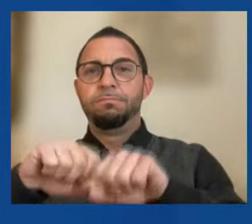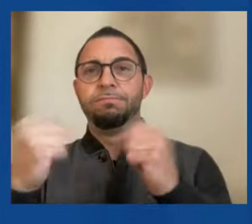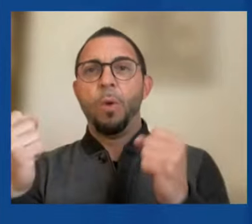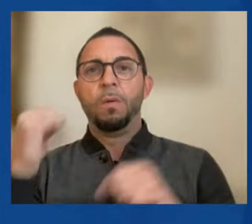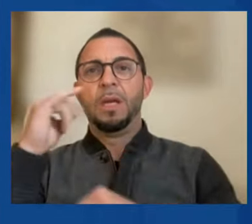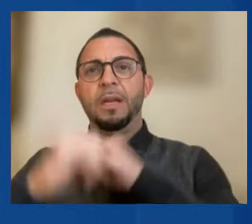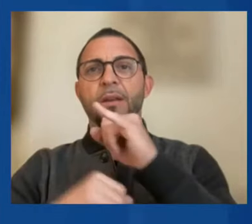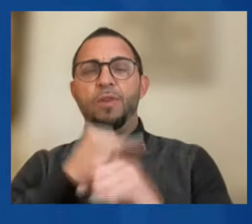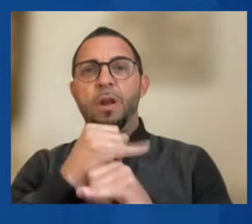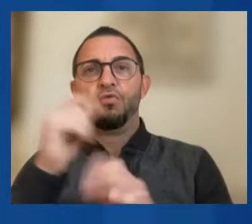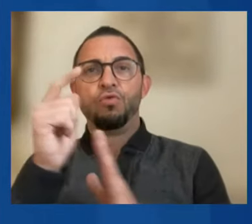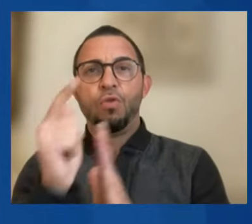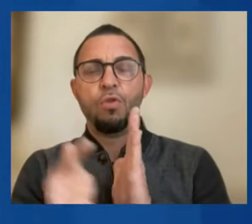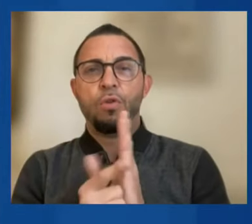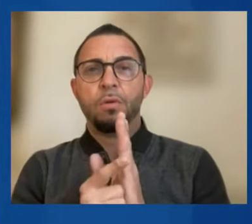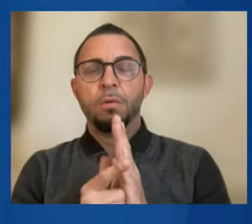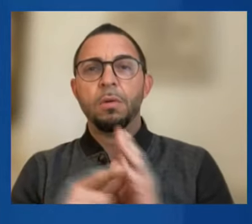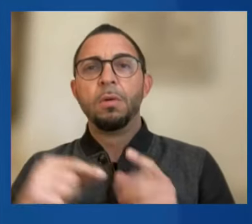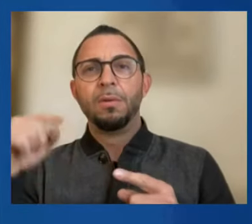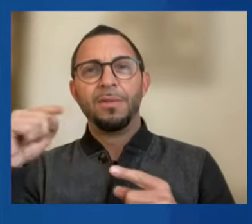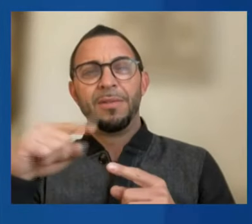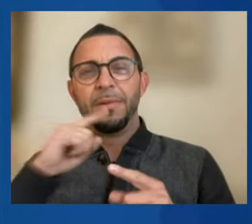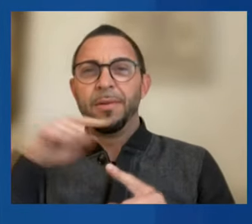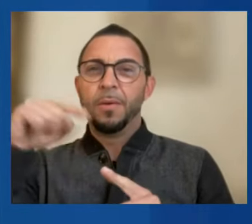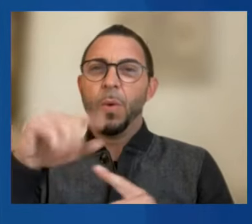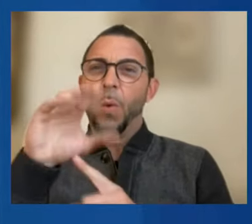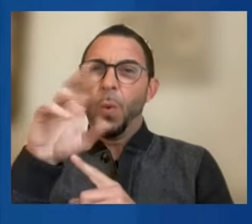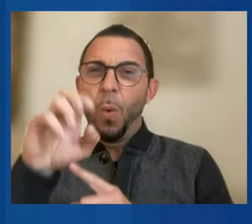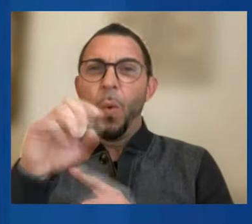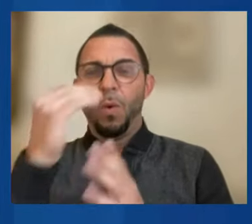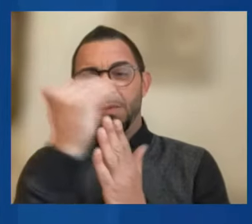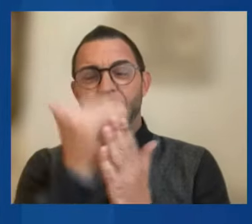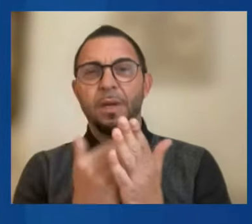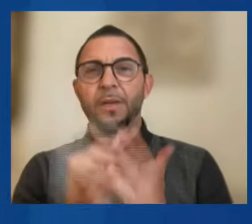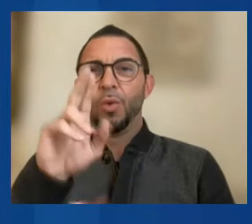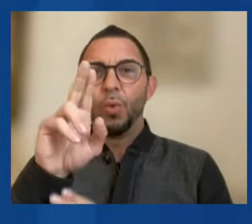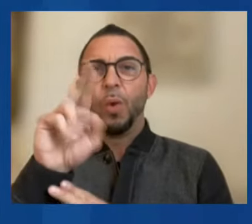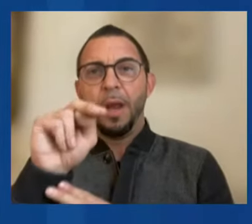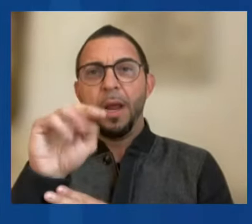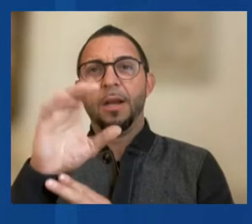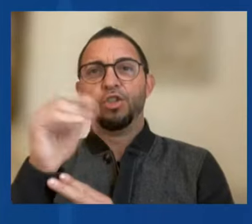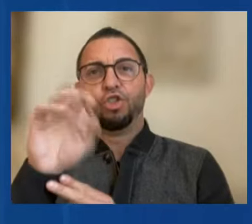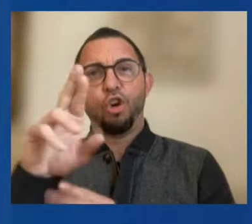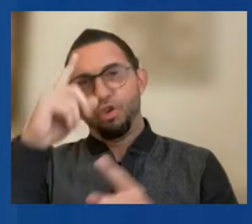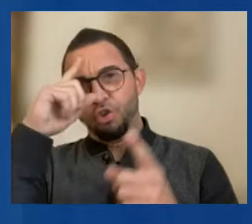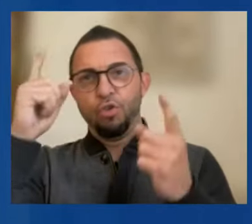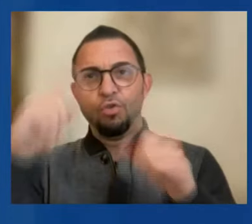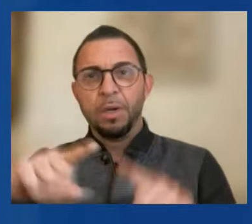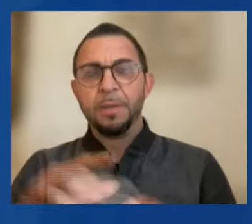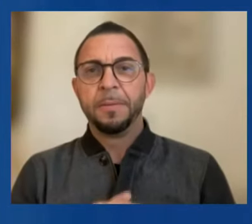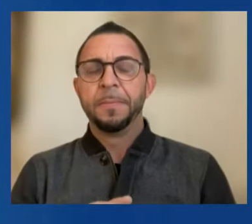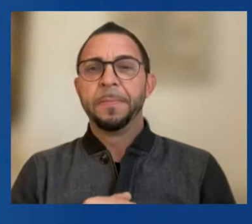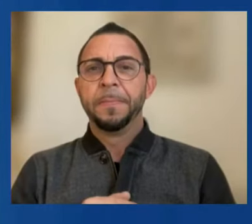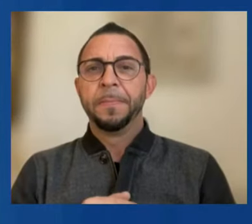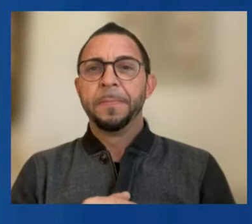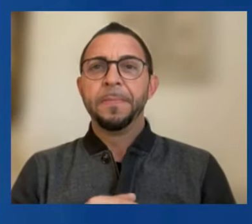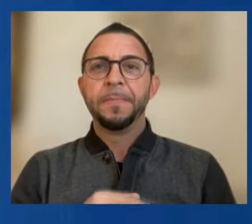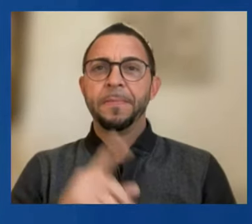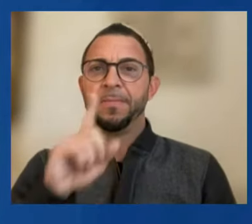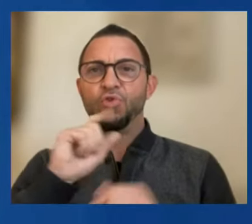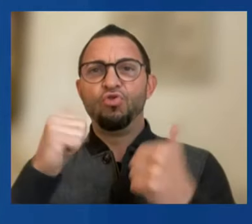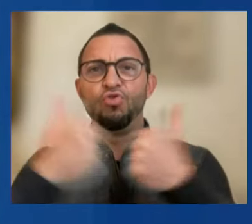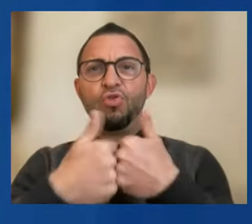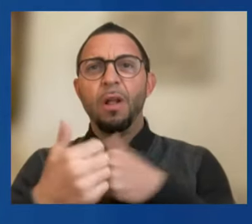including core tenets of the UN Charter, challenging countries to demonstrate where they